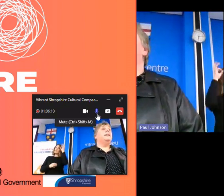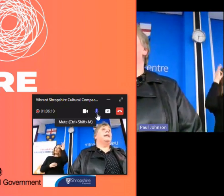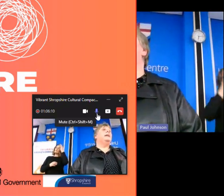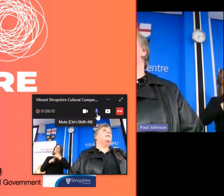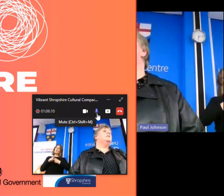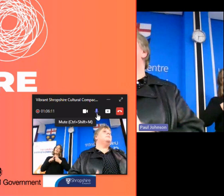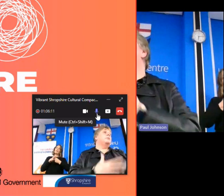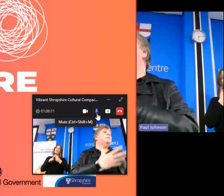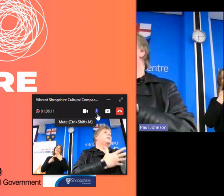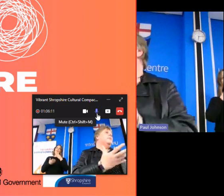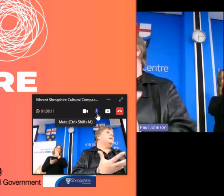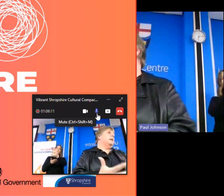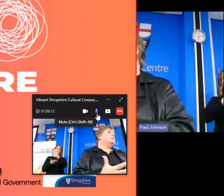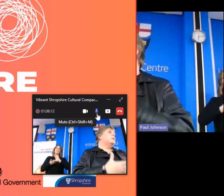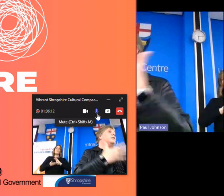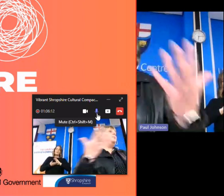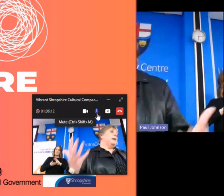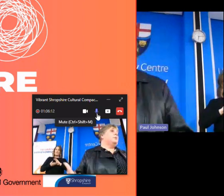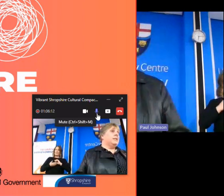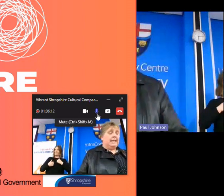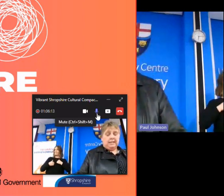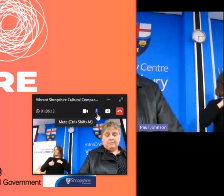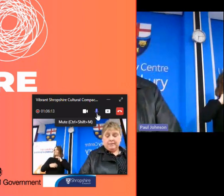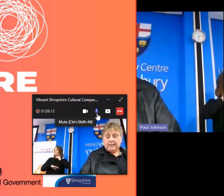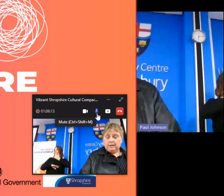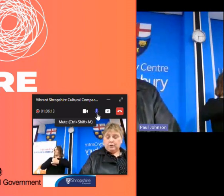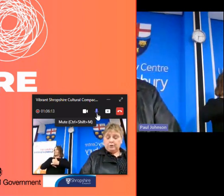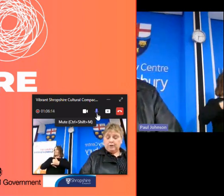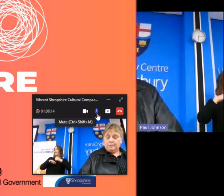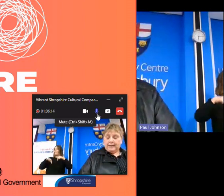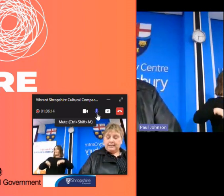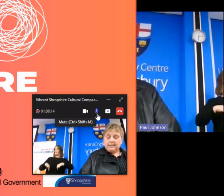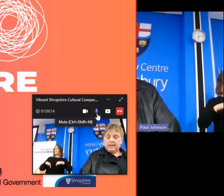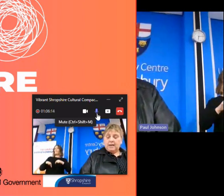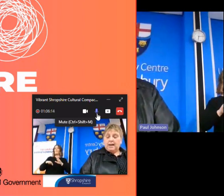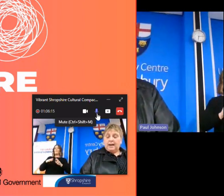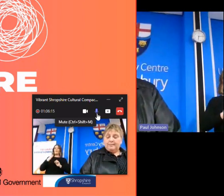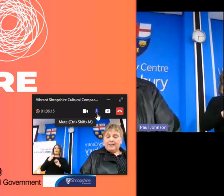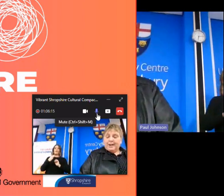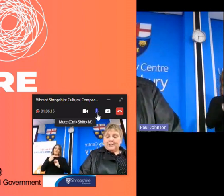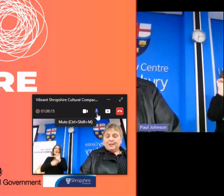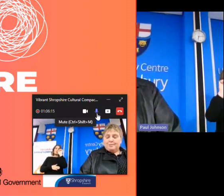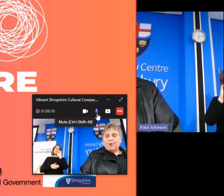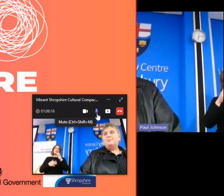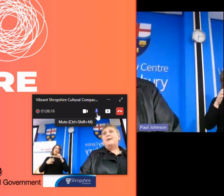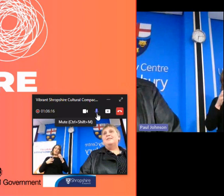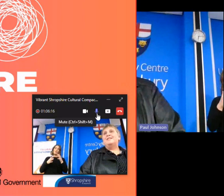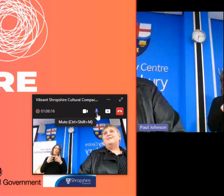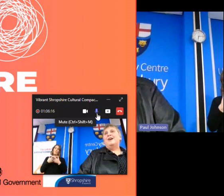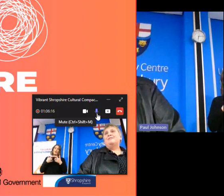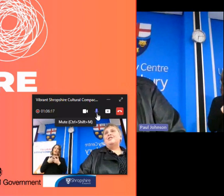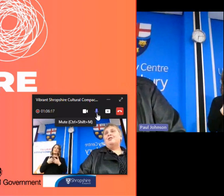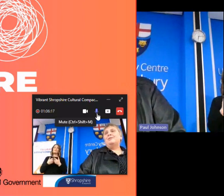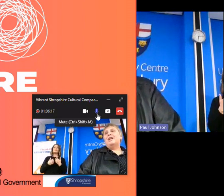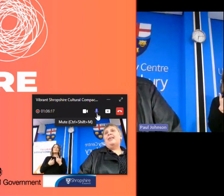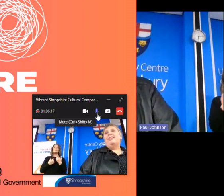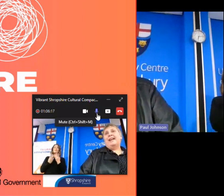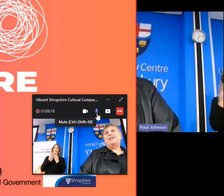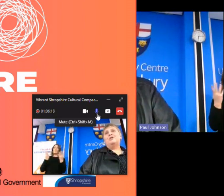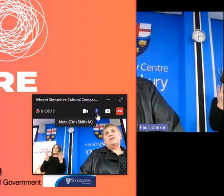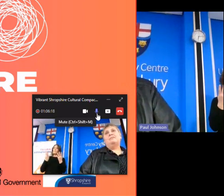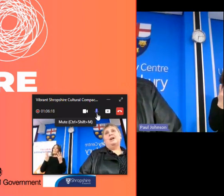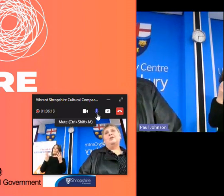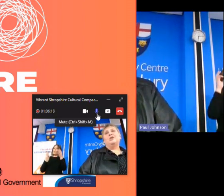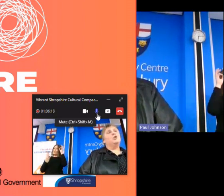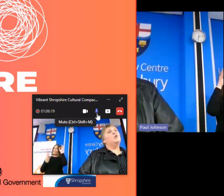so much for funding funding us to actually be able to set up the cultural compact um to the board members of vibrant shropshire